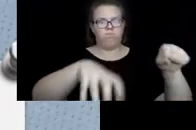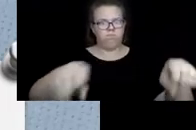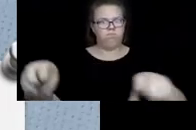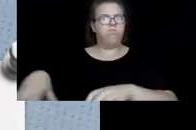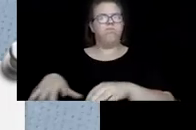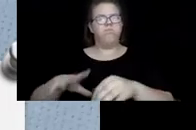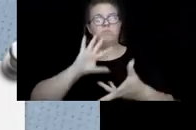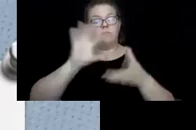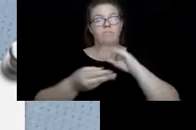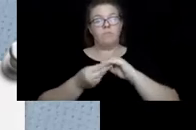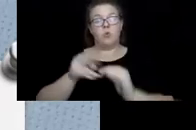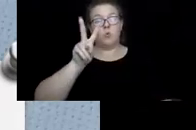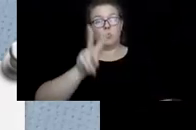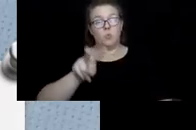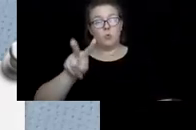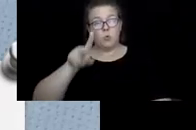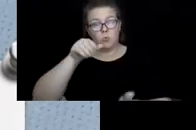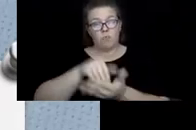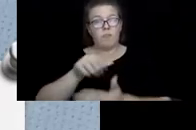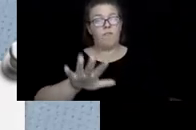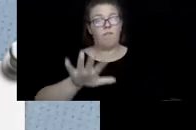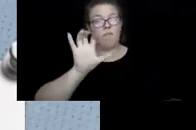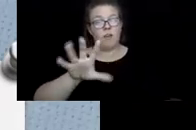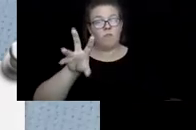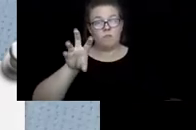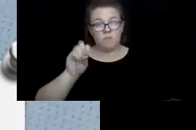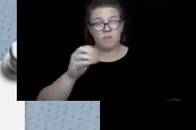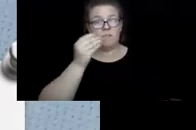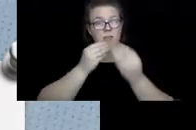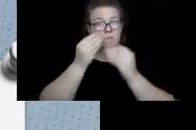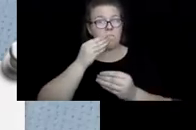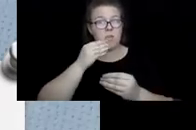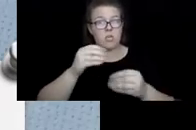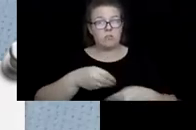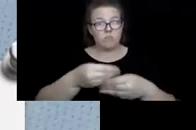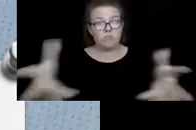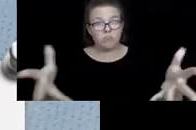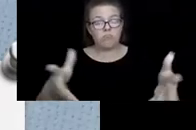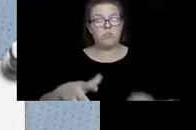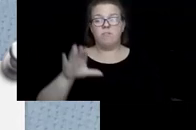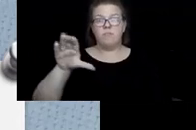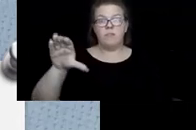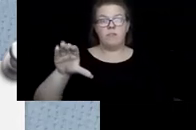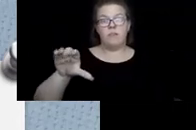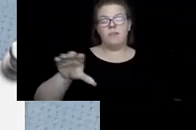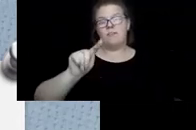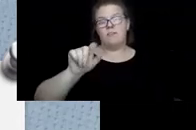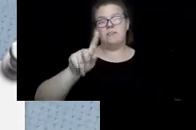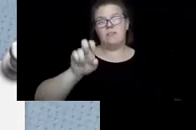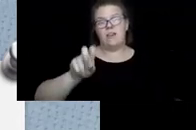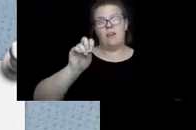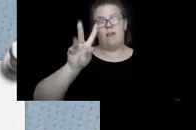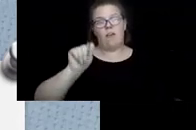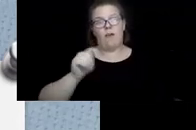,550 meals. Takeout meals were delivered from our senior